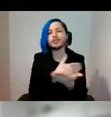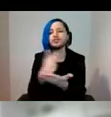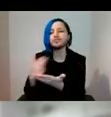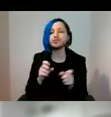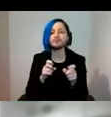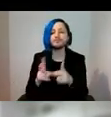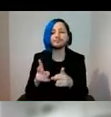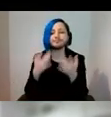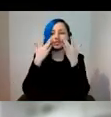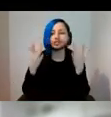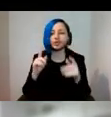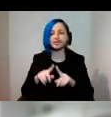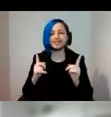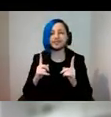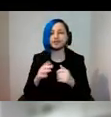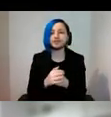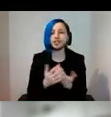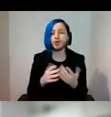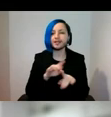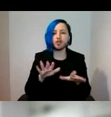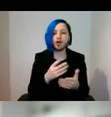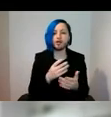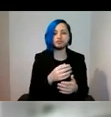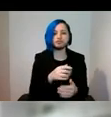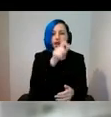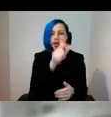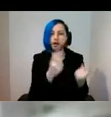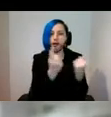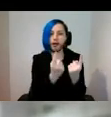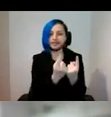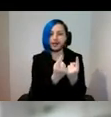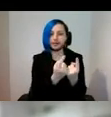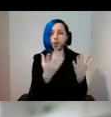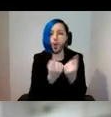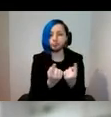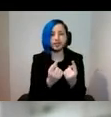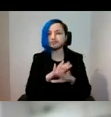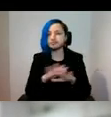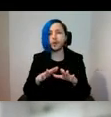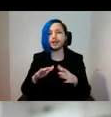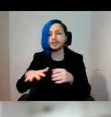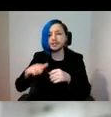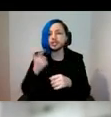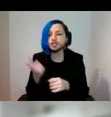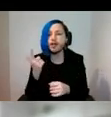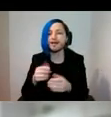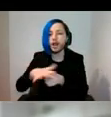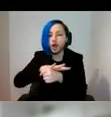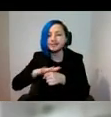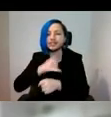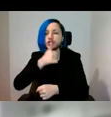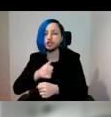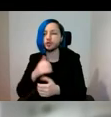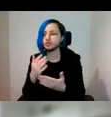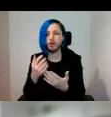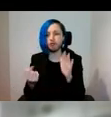practice and the shift from artefact or object to project based practices. Journey, context and use are as important